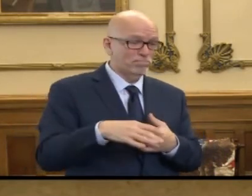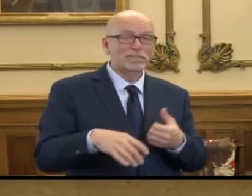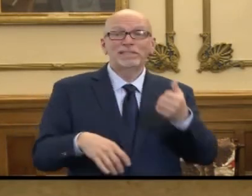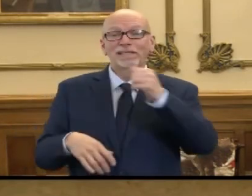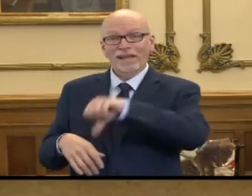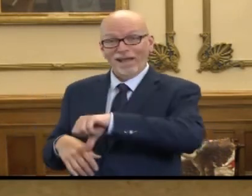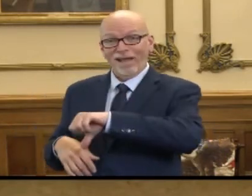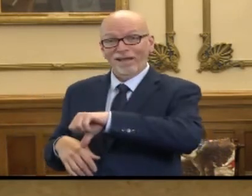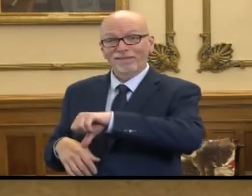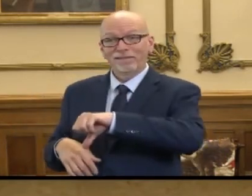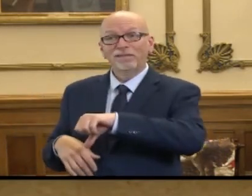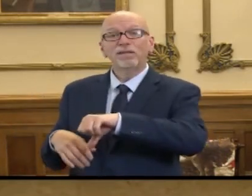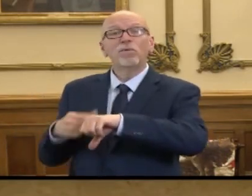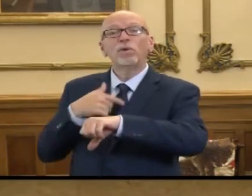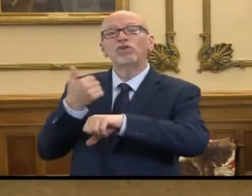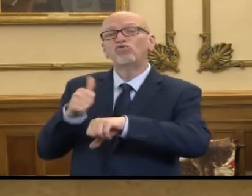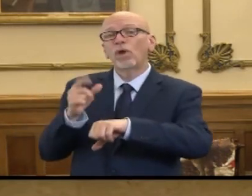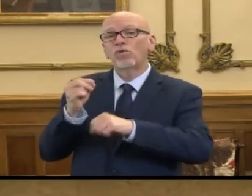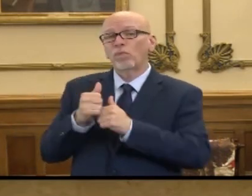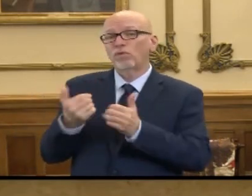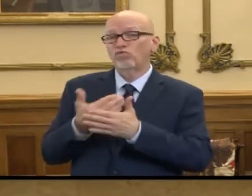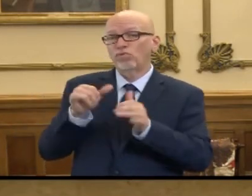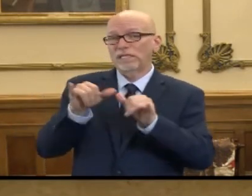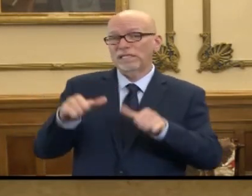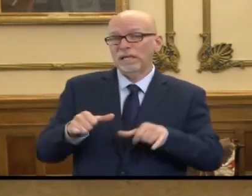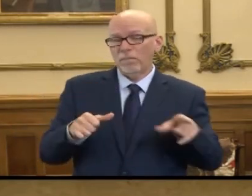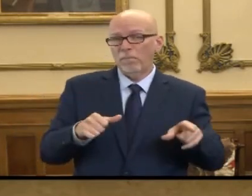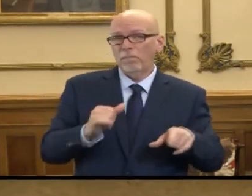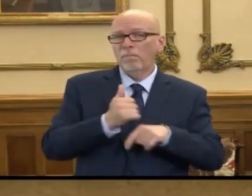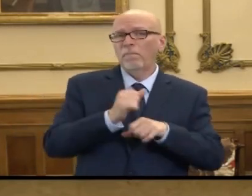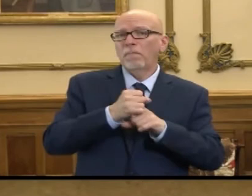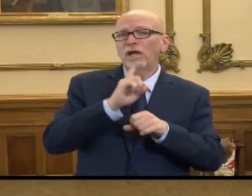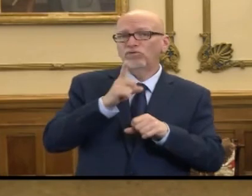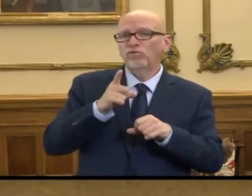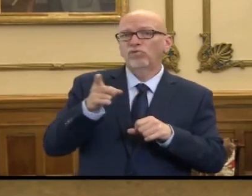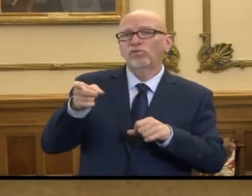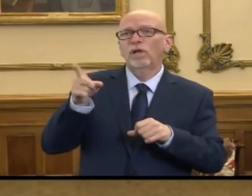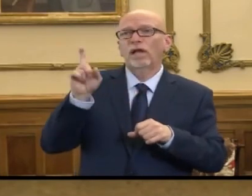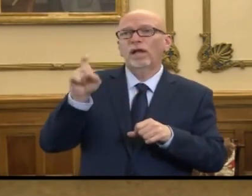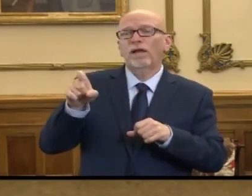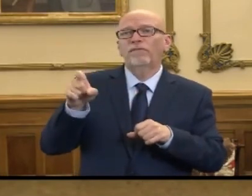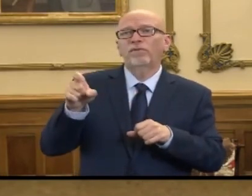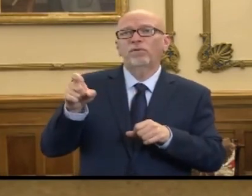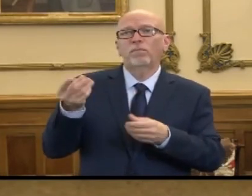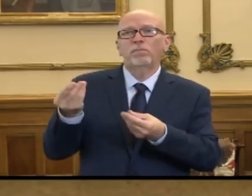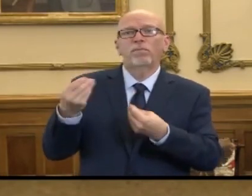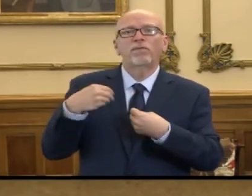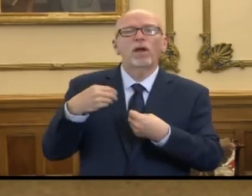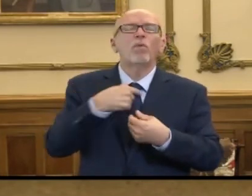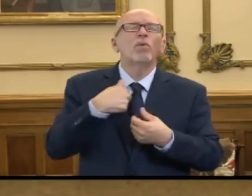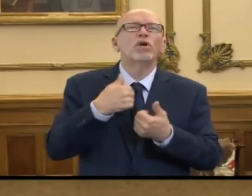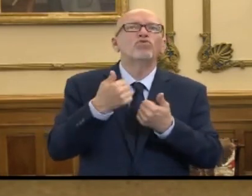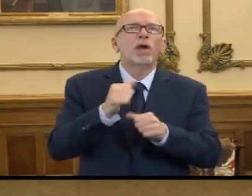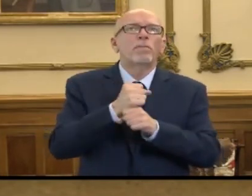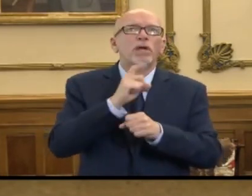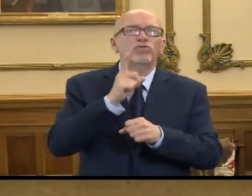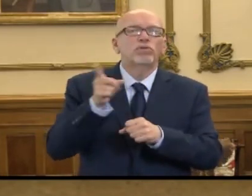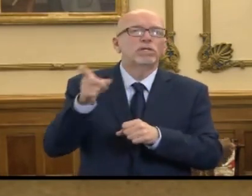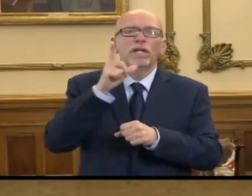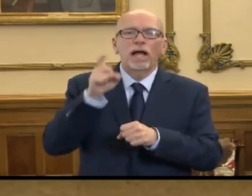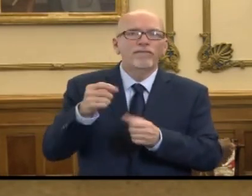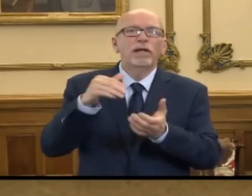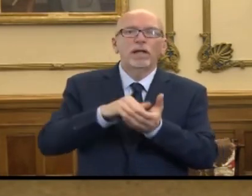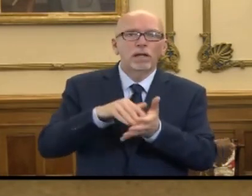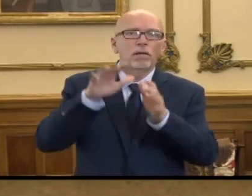denied. And what we're trying to do with our new system is to ensure that they have to provide, we're trying to make sure that they don't have to